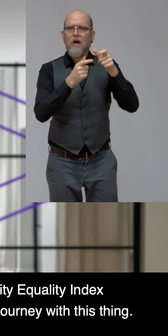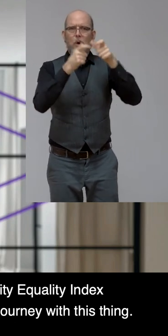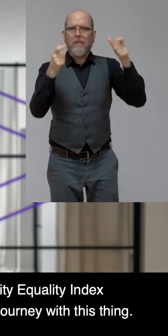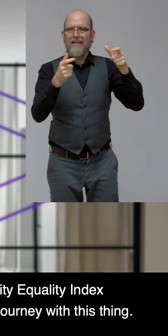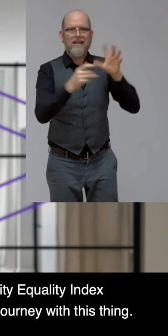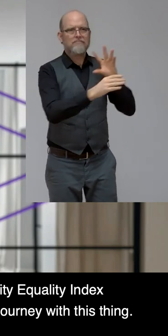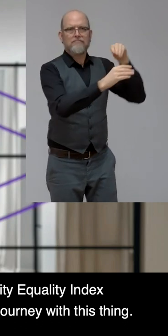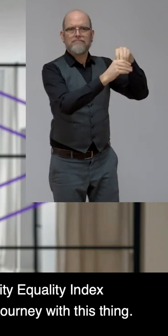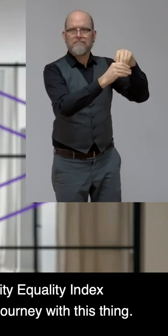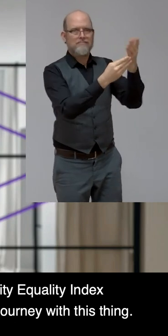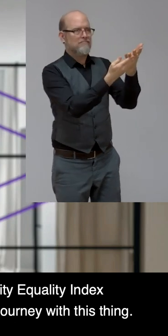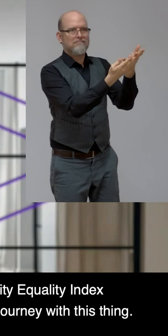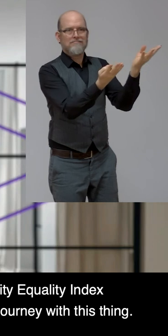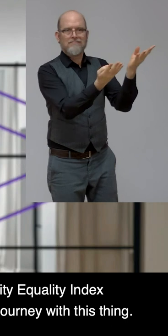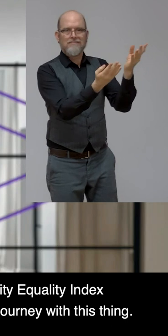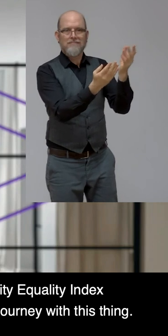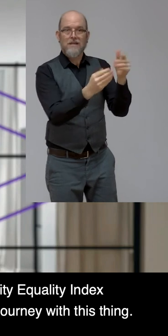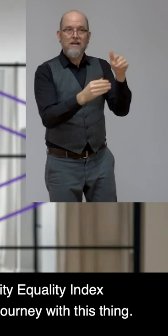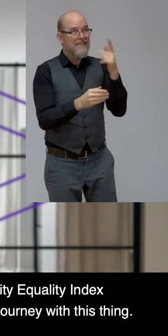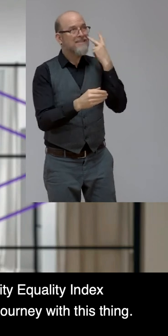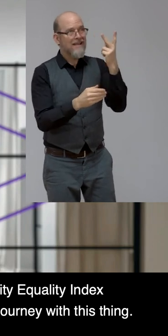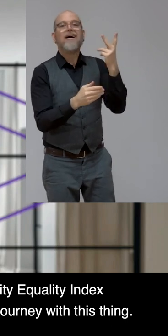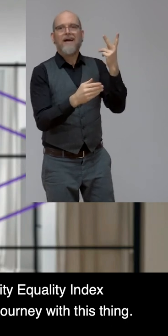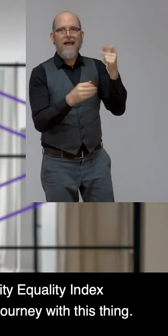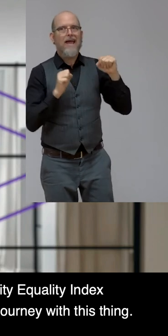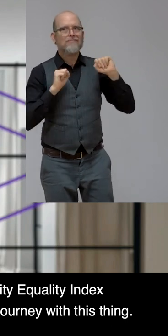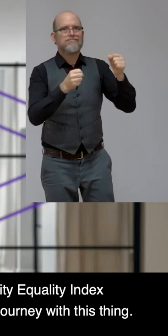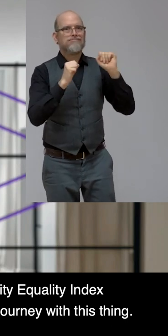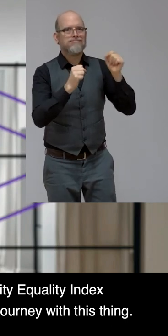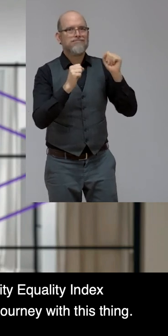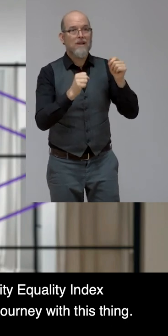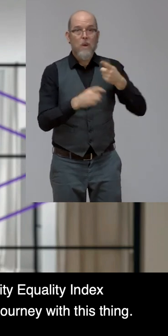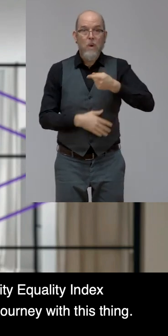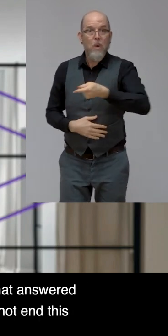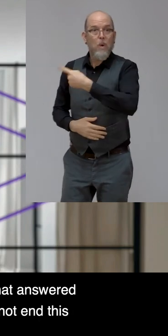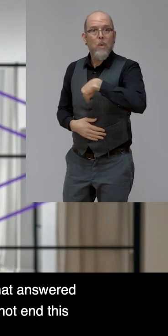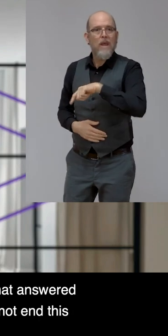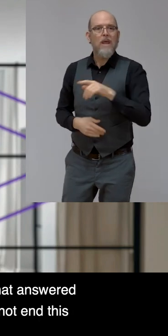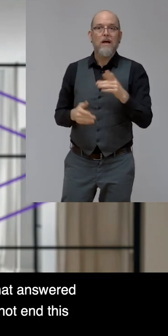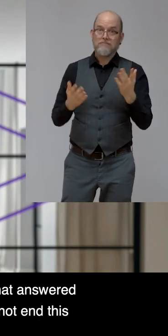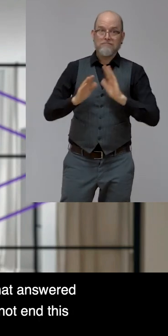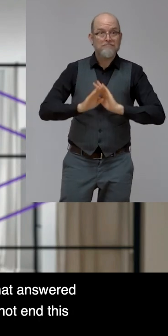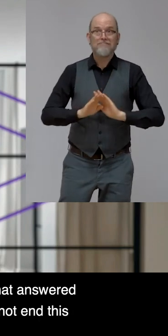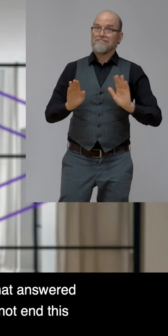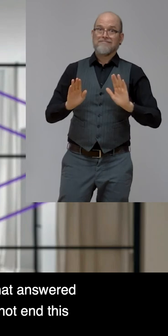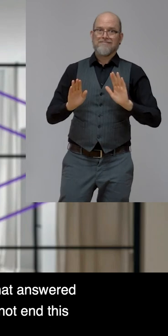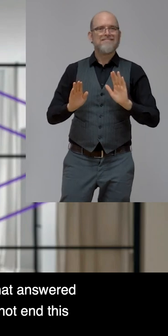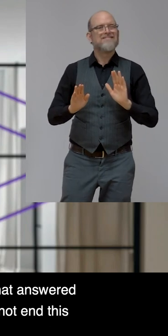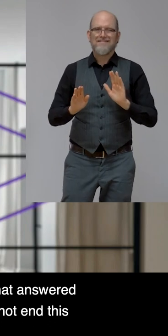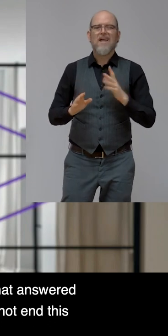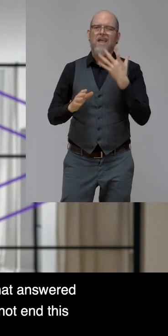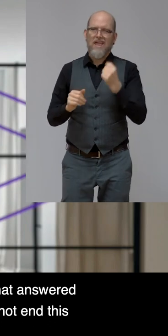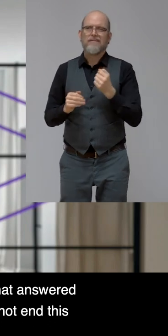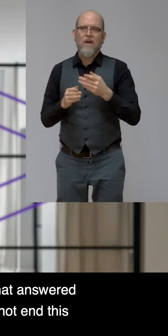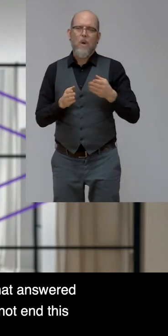see a lot of action here, but we are all on a journey with this thing. Nobody has it perfect. I think you look great.